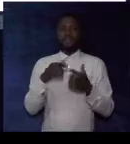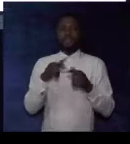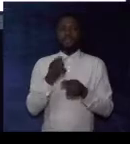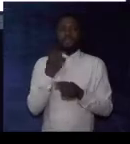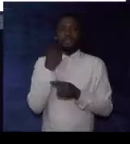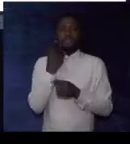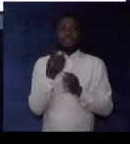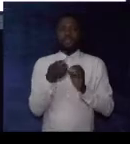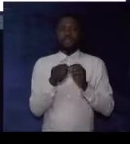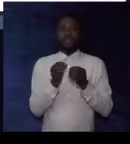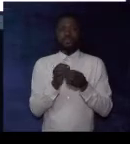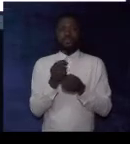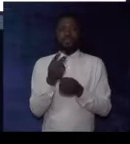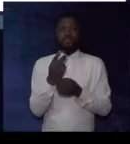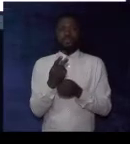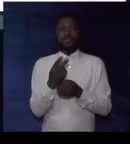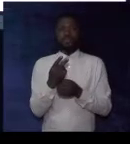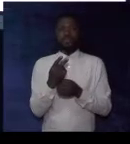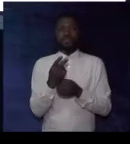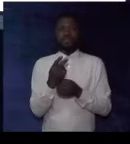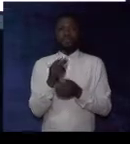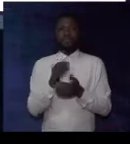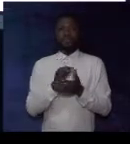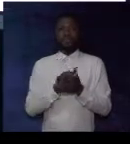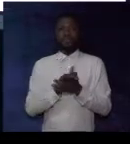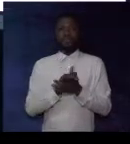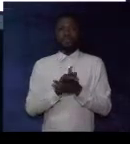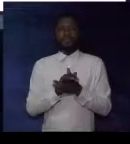Yeah. Let's move on.